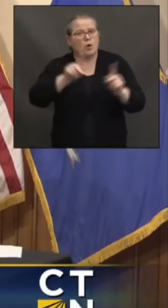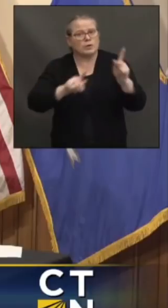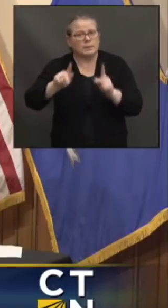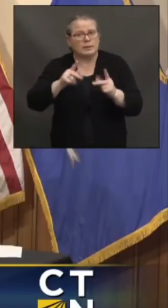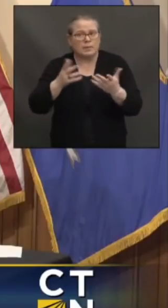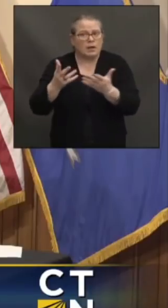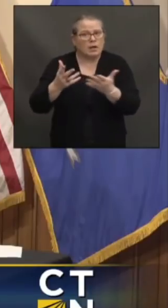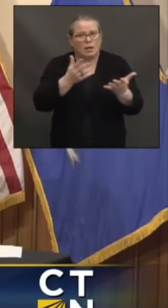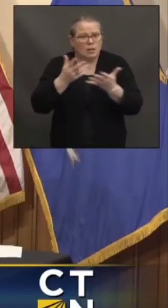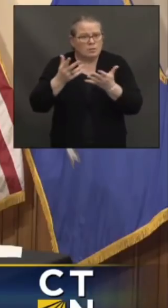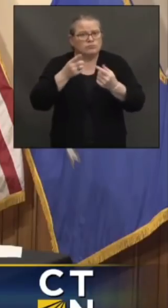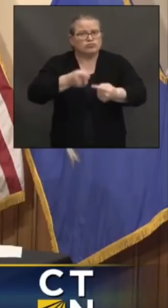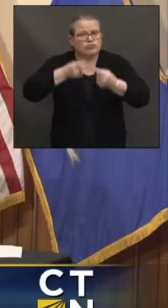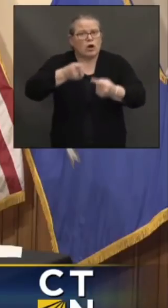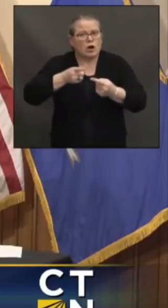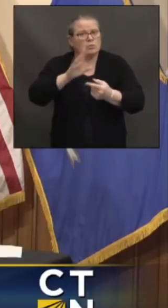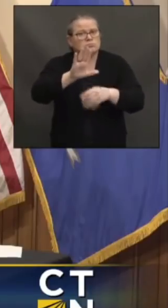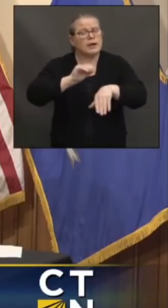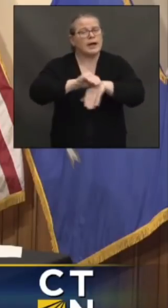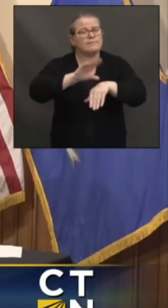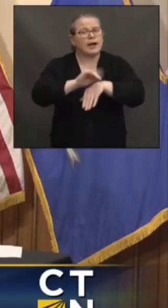that are dealing with this type of issue?